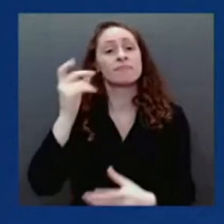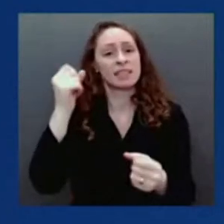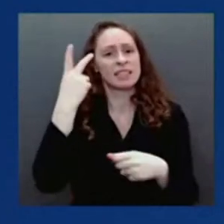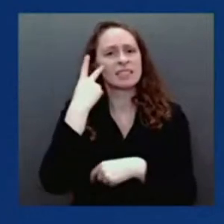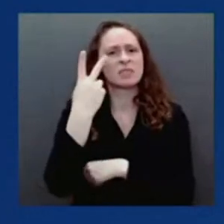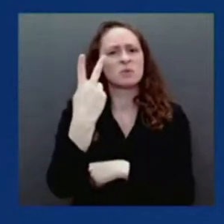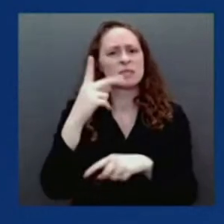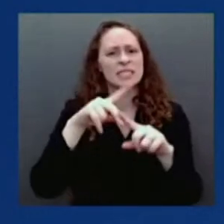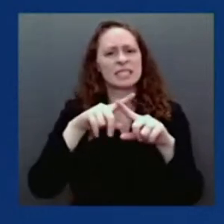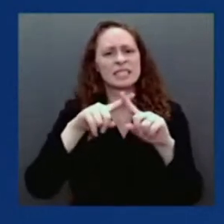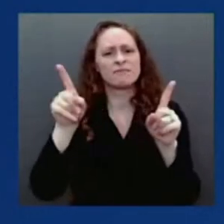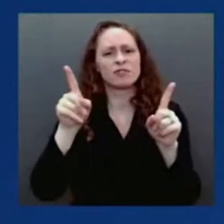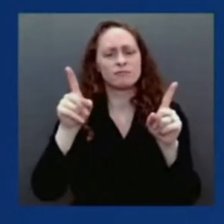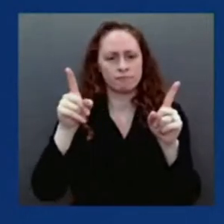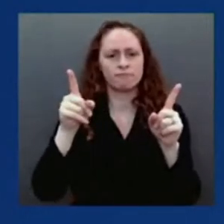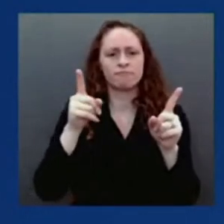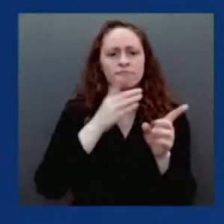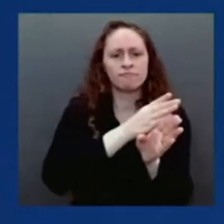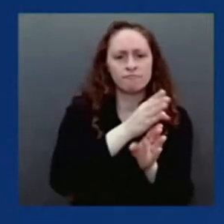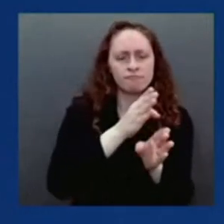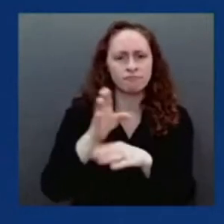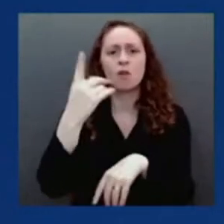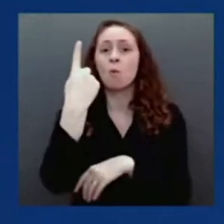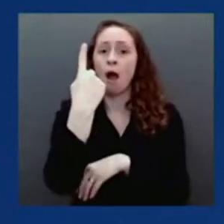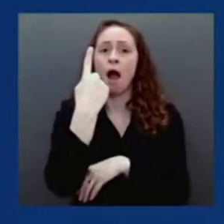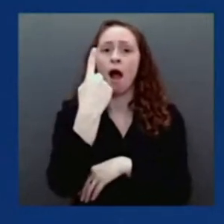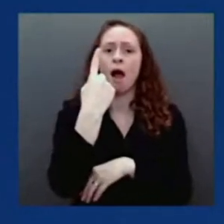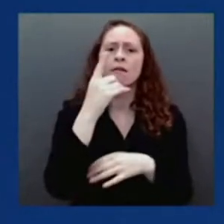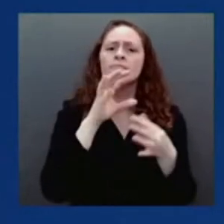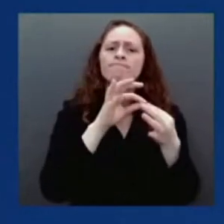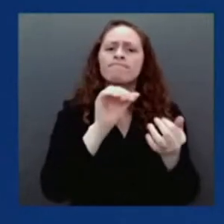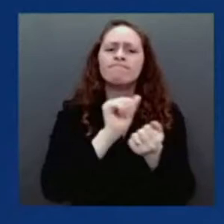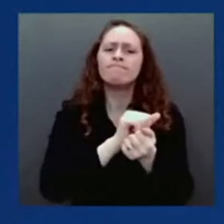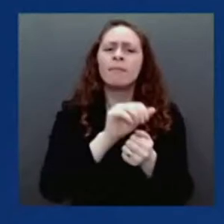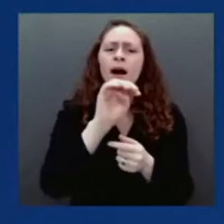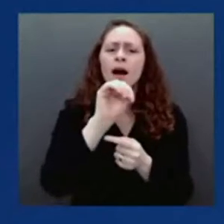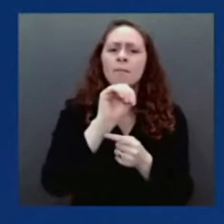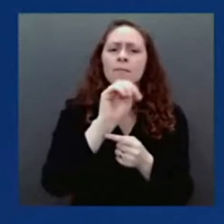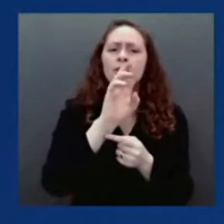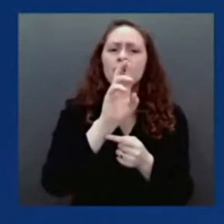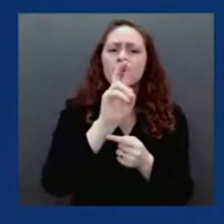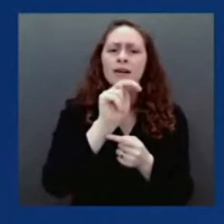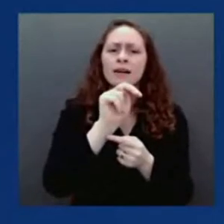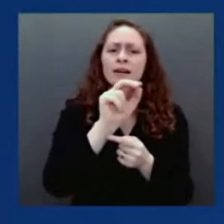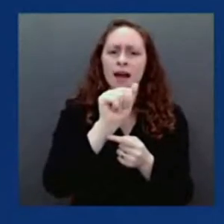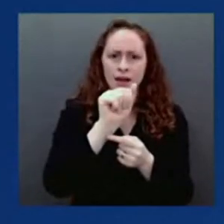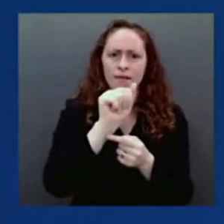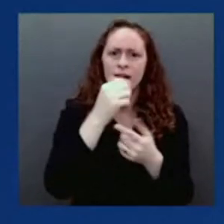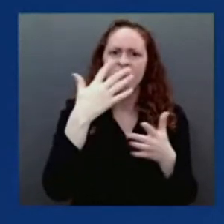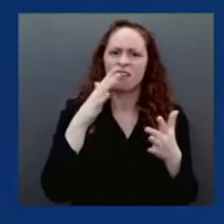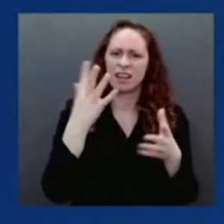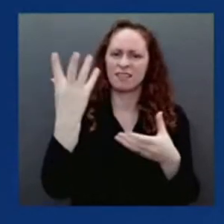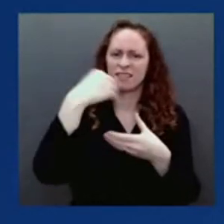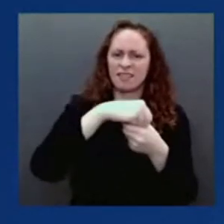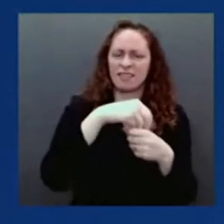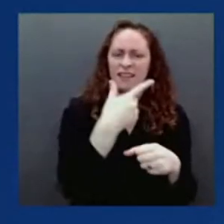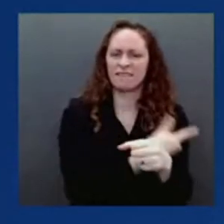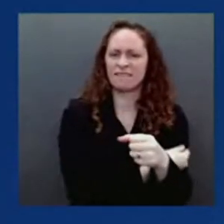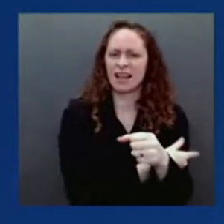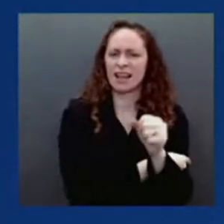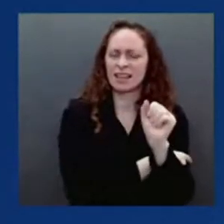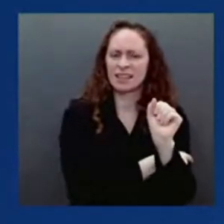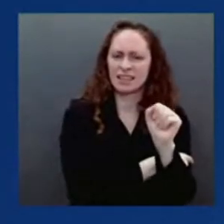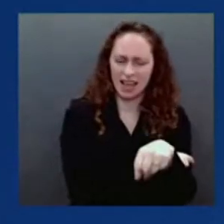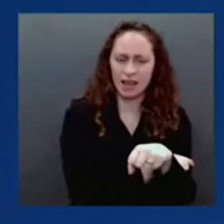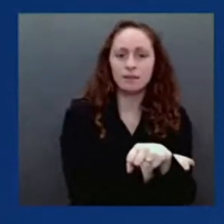is the mRNA or the advector, whereas the vaccine immunogen is, for example, that spike protein in